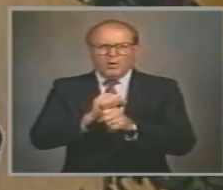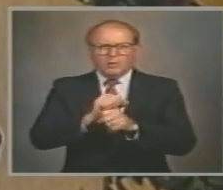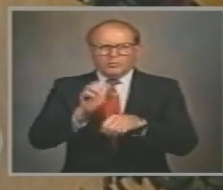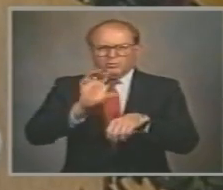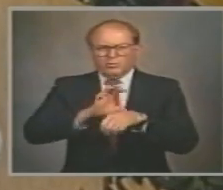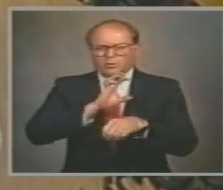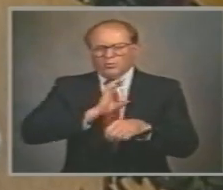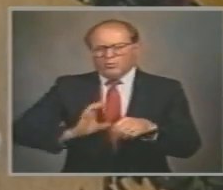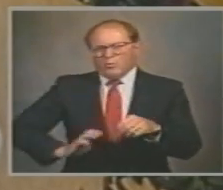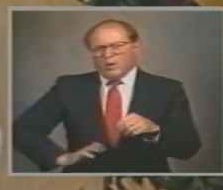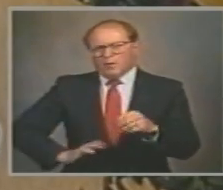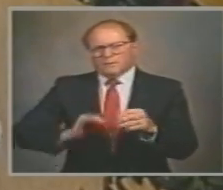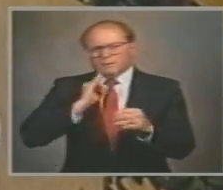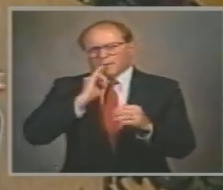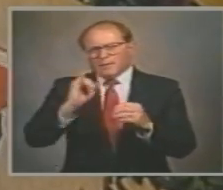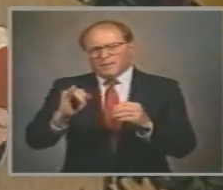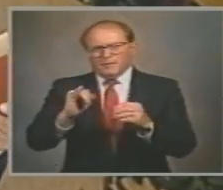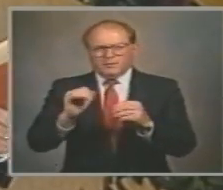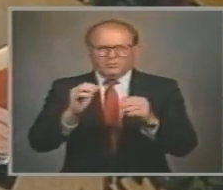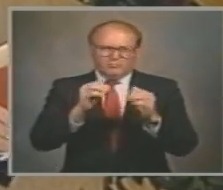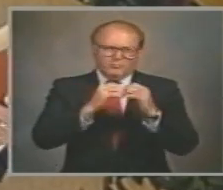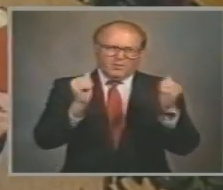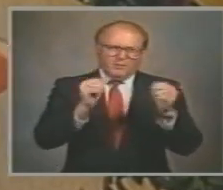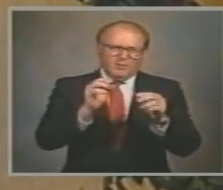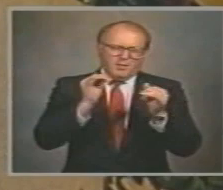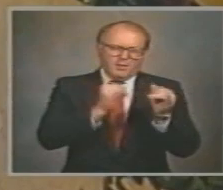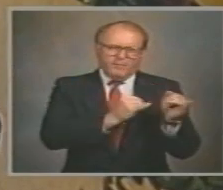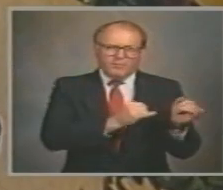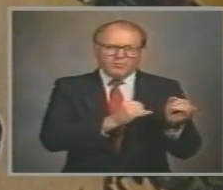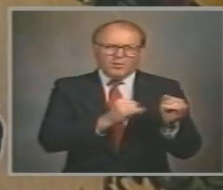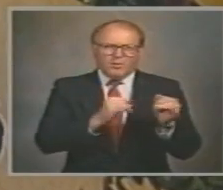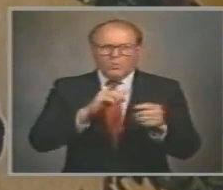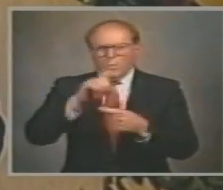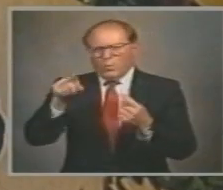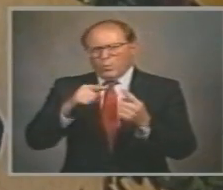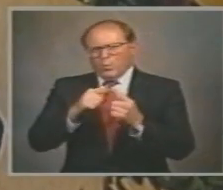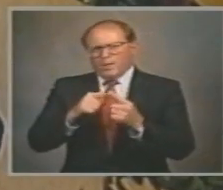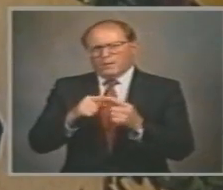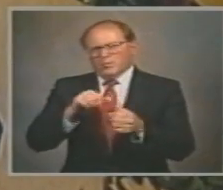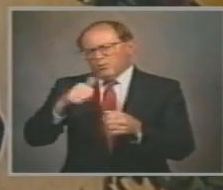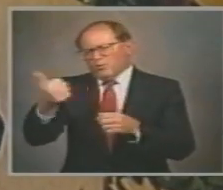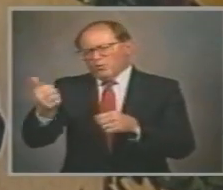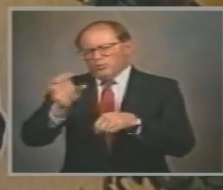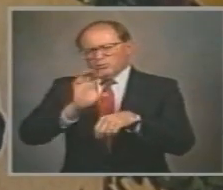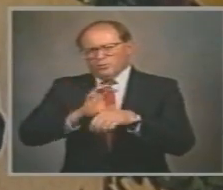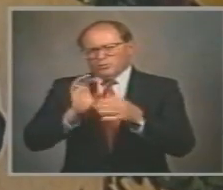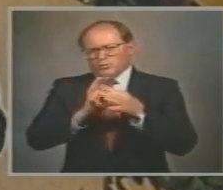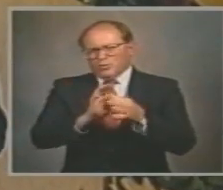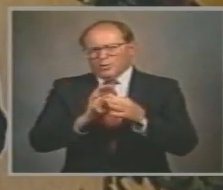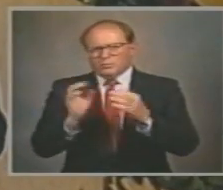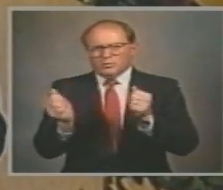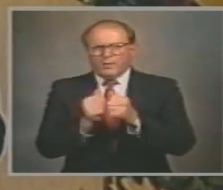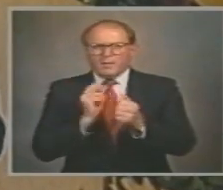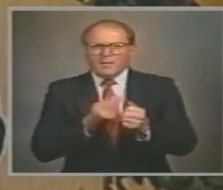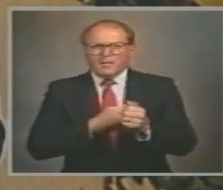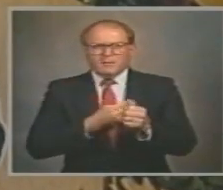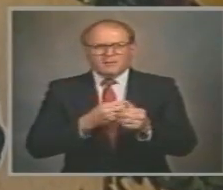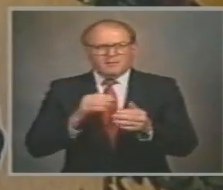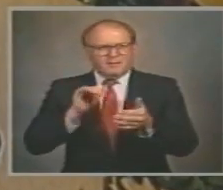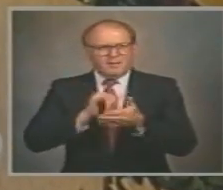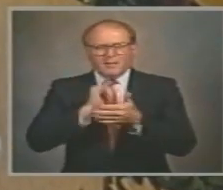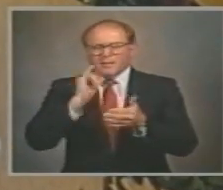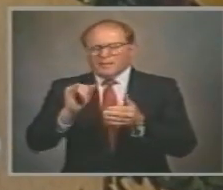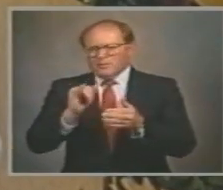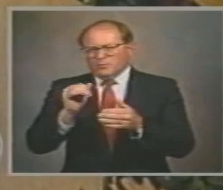are locally independent, so when another congregation joins hands with us, it's by their own choice. That enhances